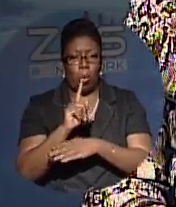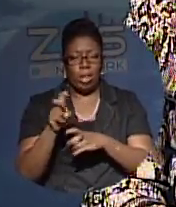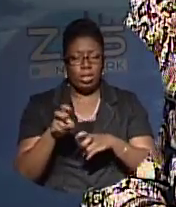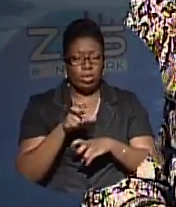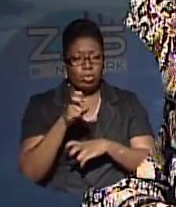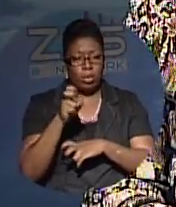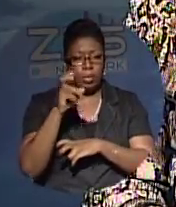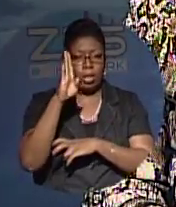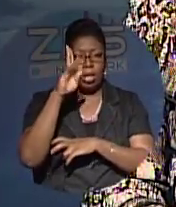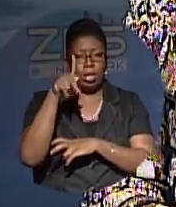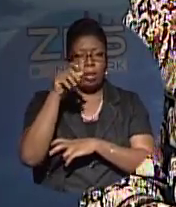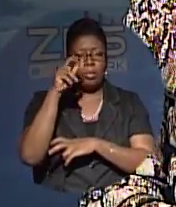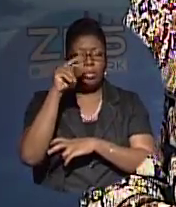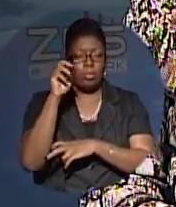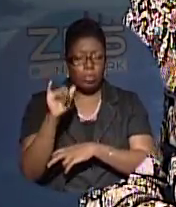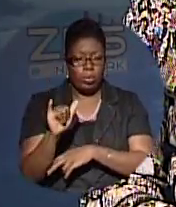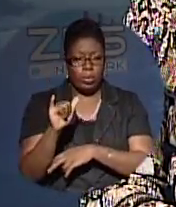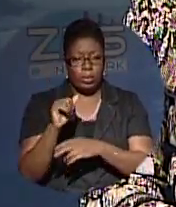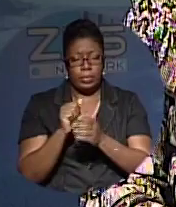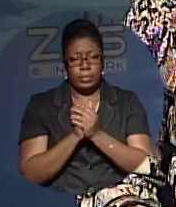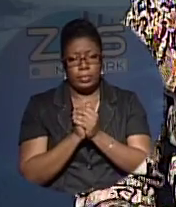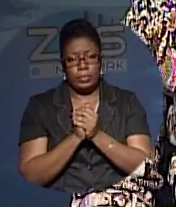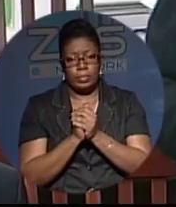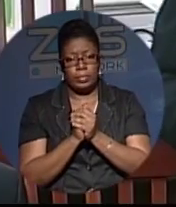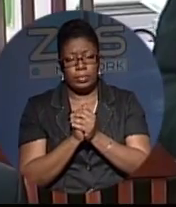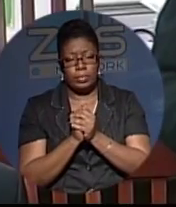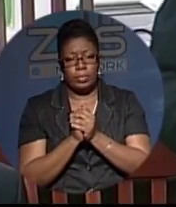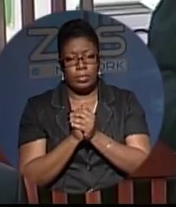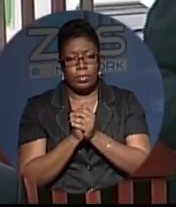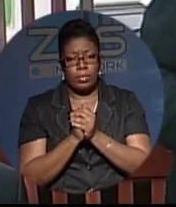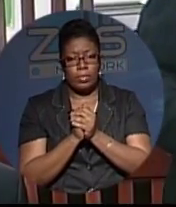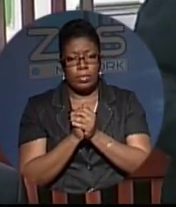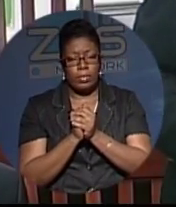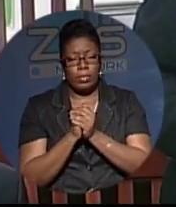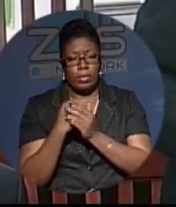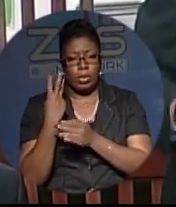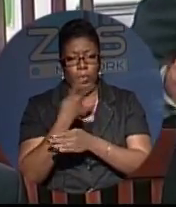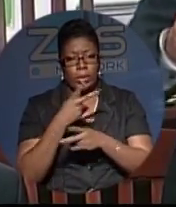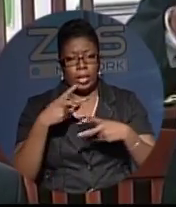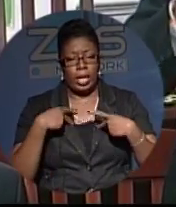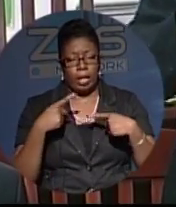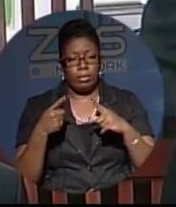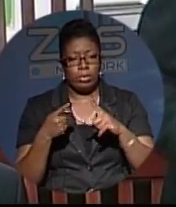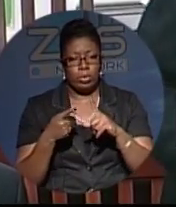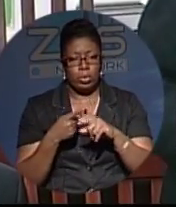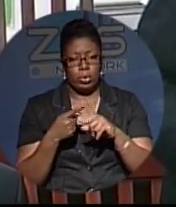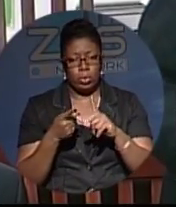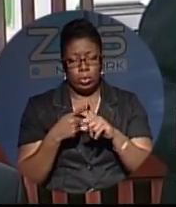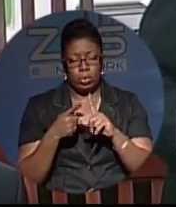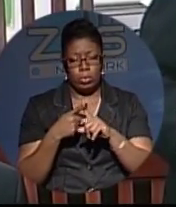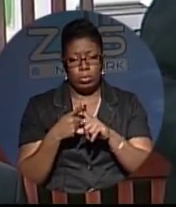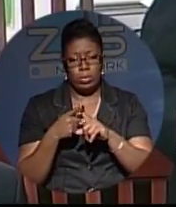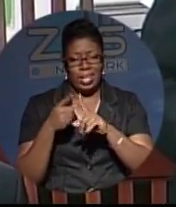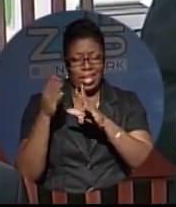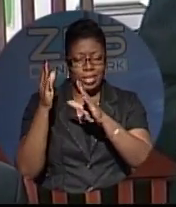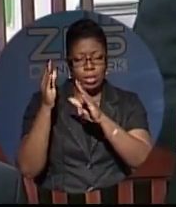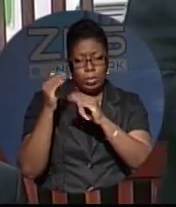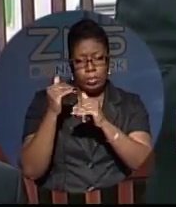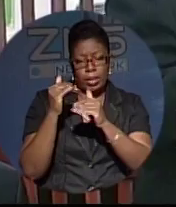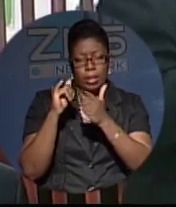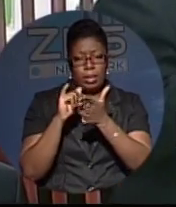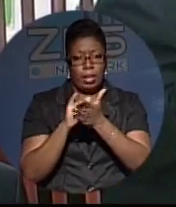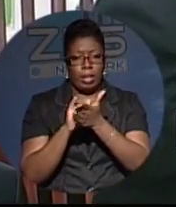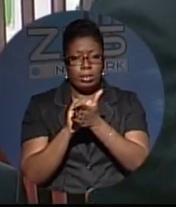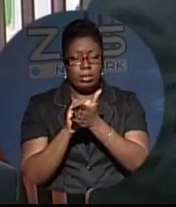something that is all-encompassing. We have to therefore anticipate that